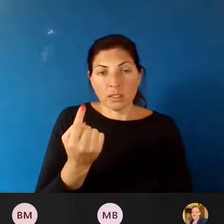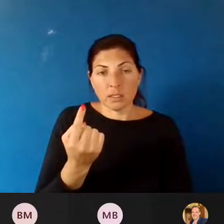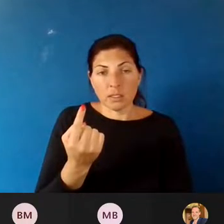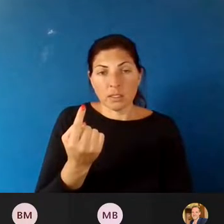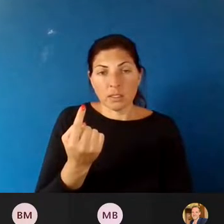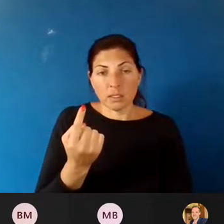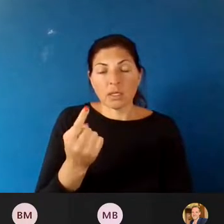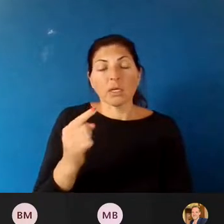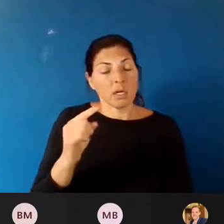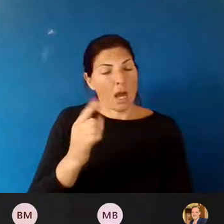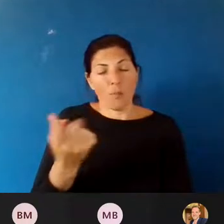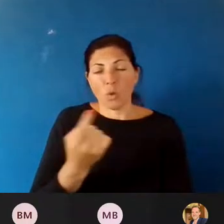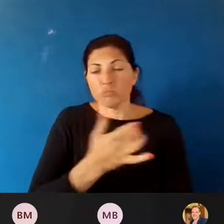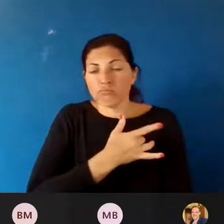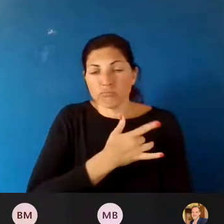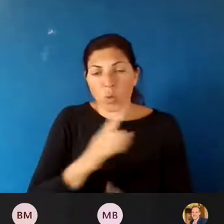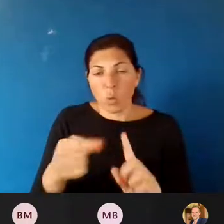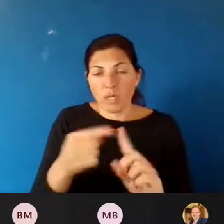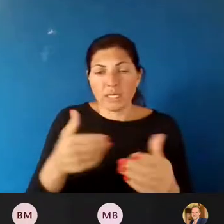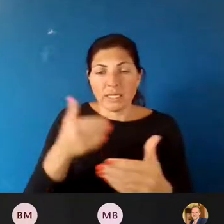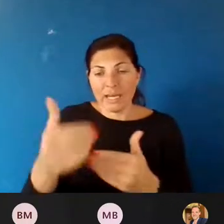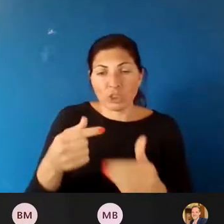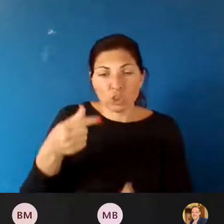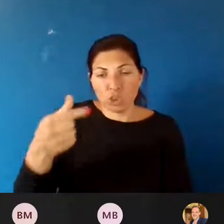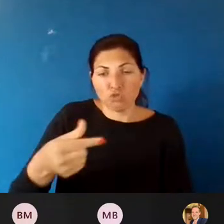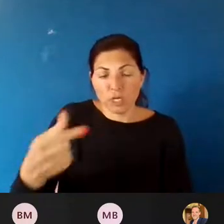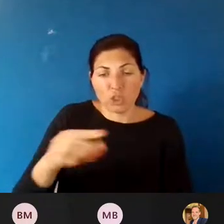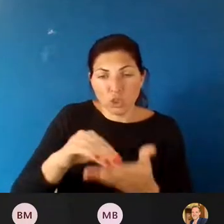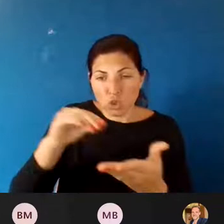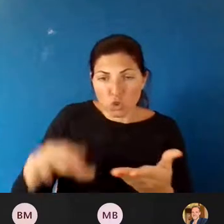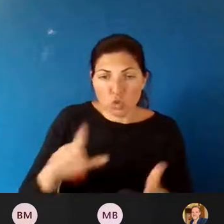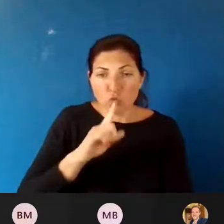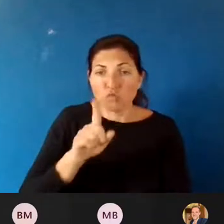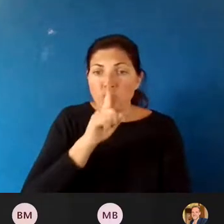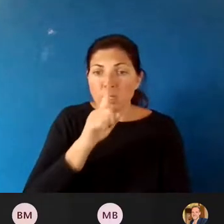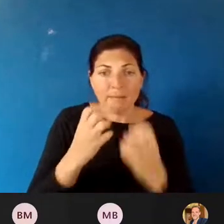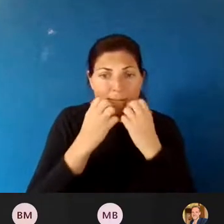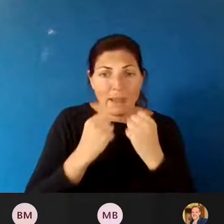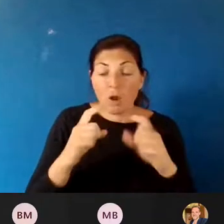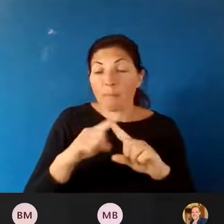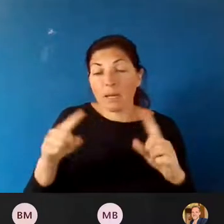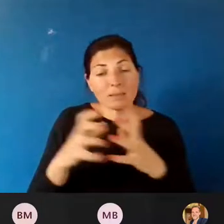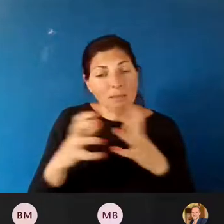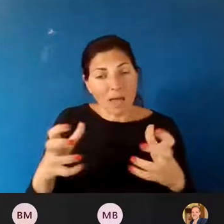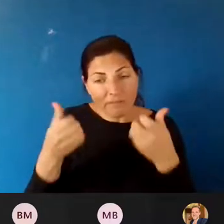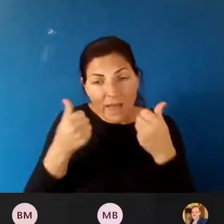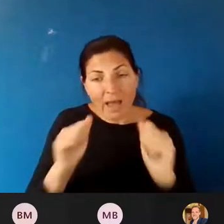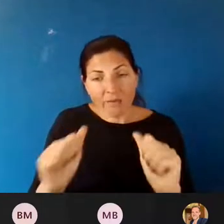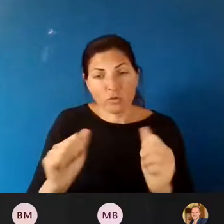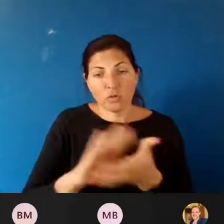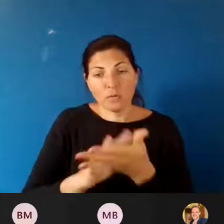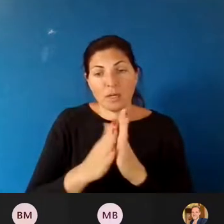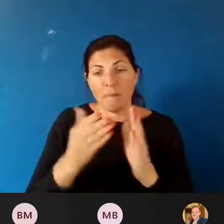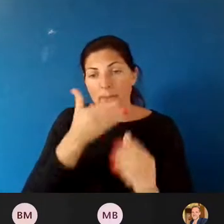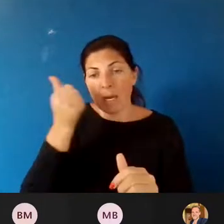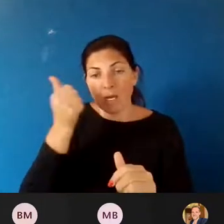care about communication. But I also think that this requires a tremendous amount of effort for us to actually get better at communication.